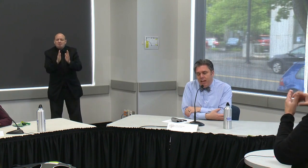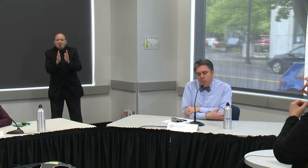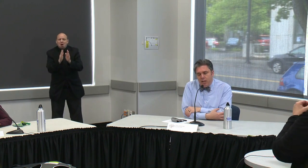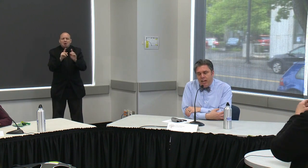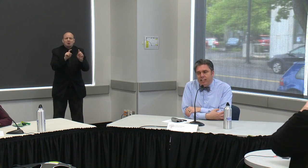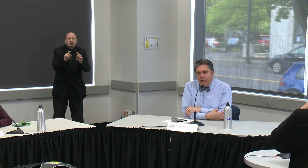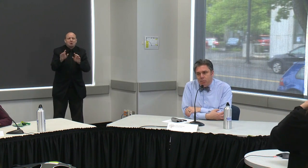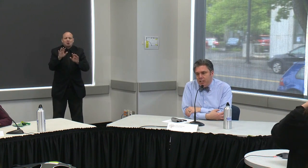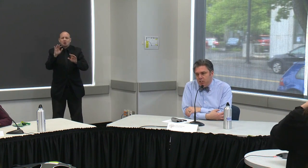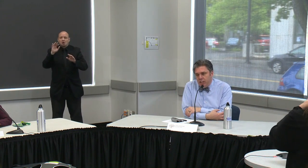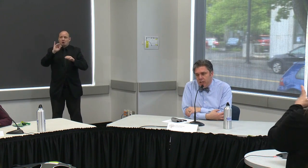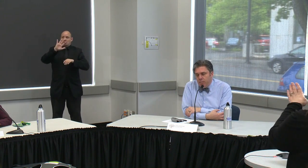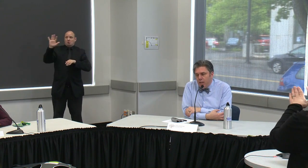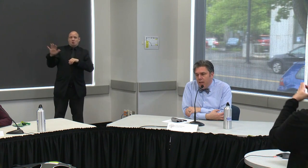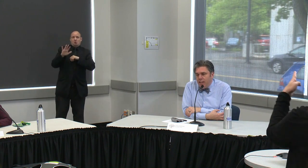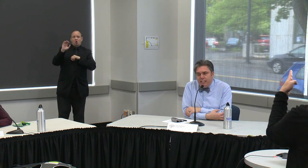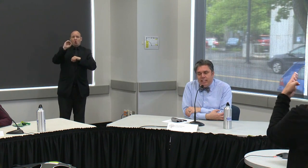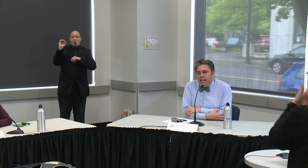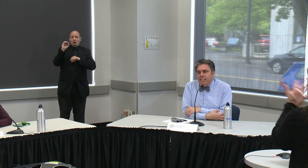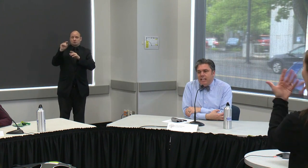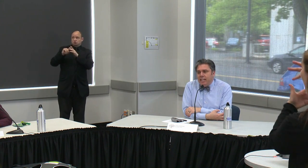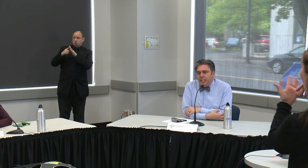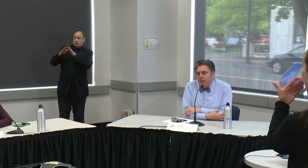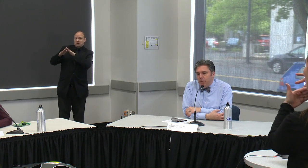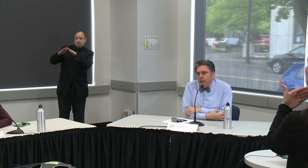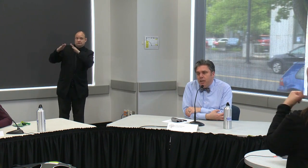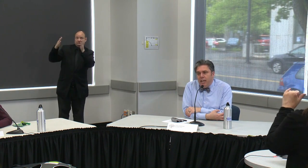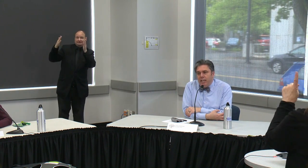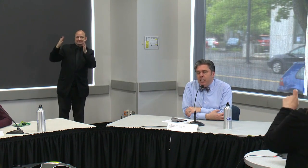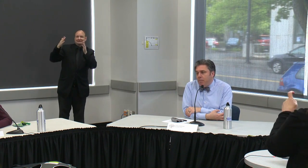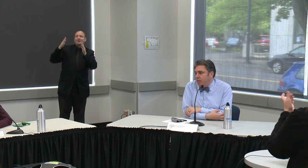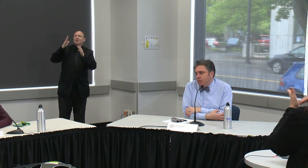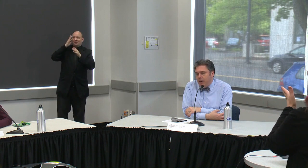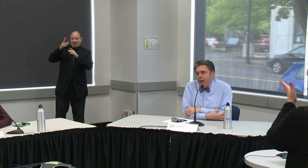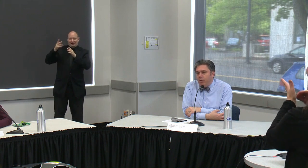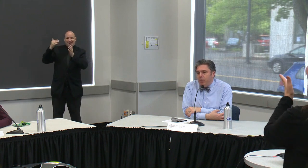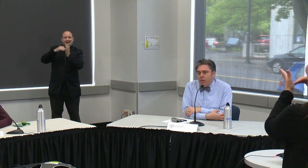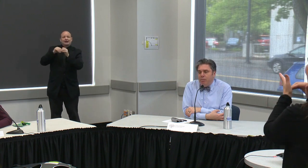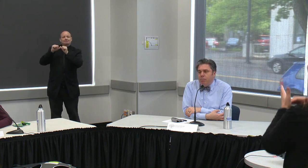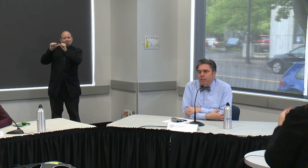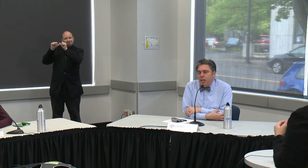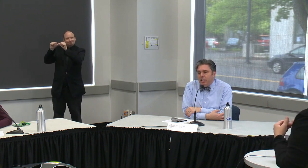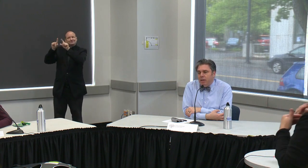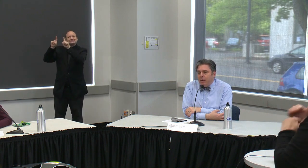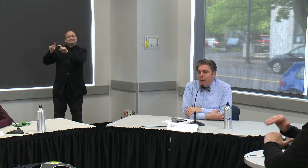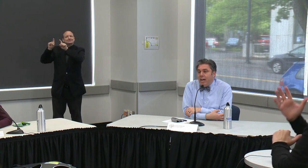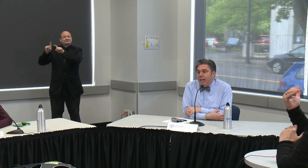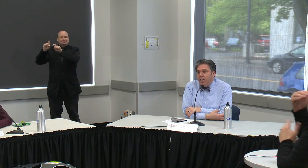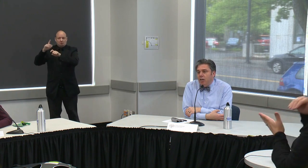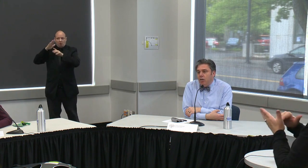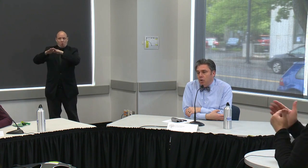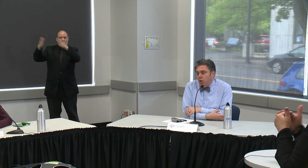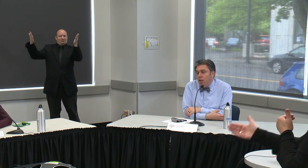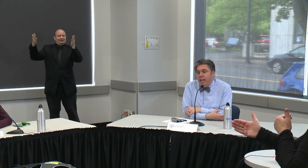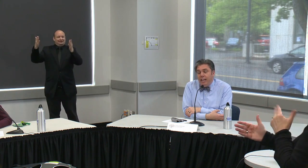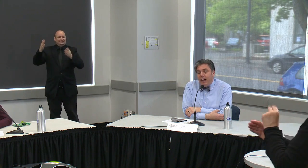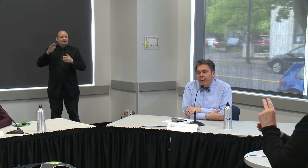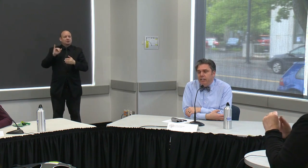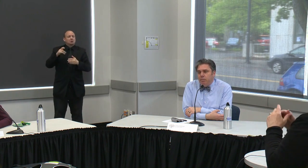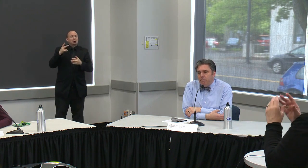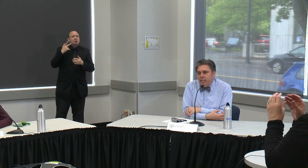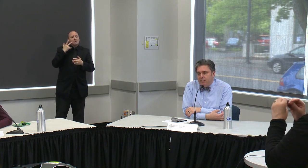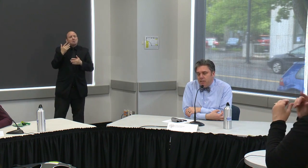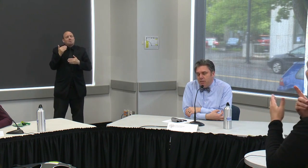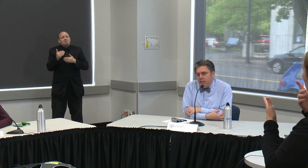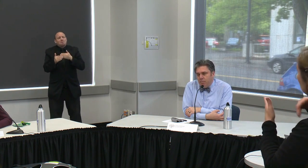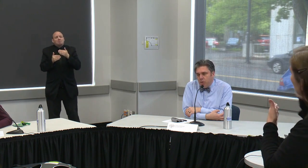and people have more contact with each other that's not a static number and in a month from now we will probably be talking about a higher goal and a